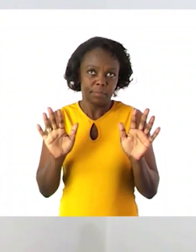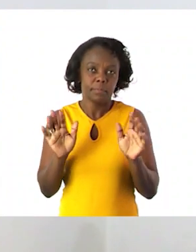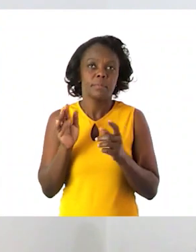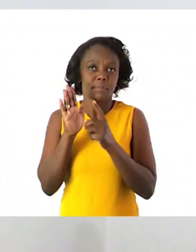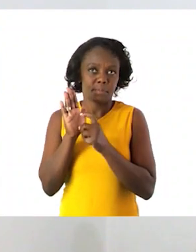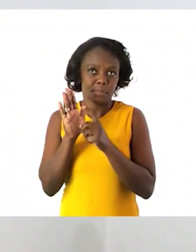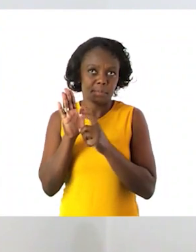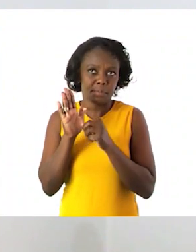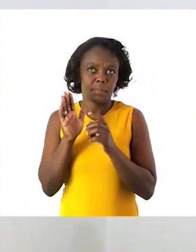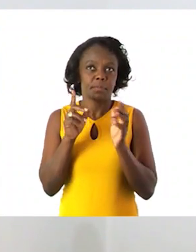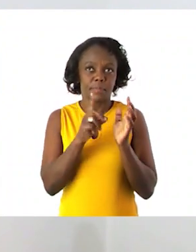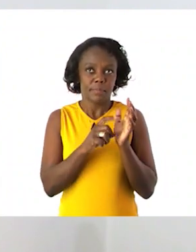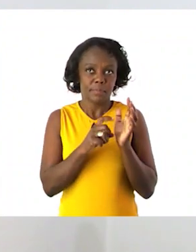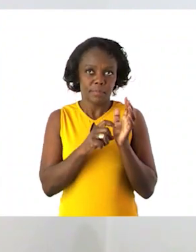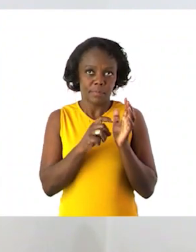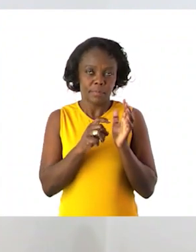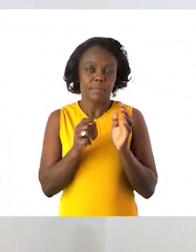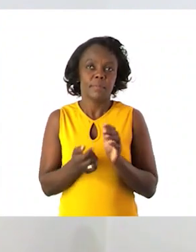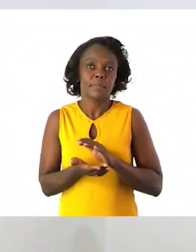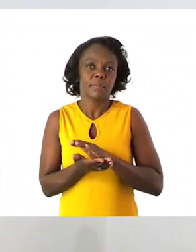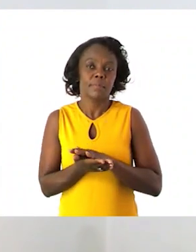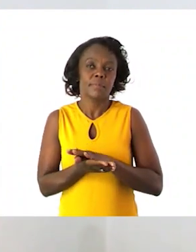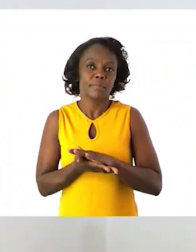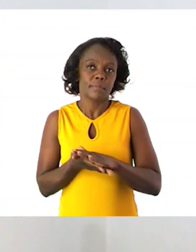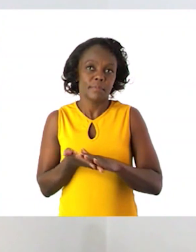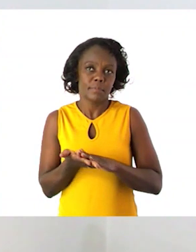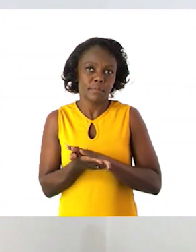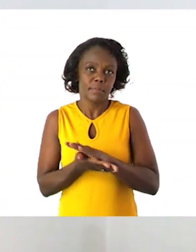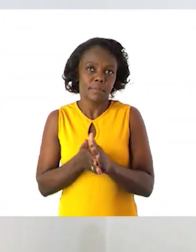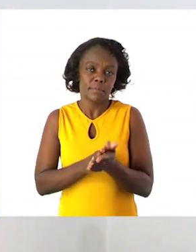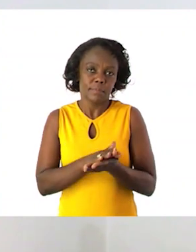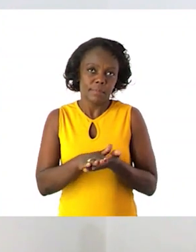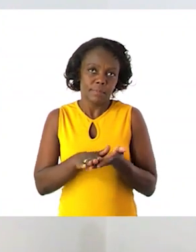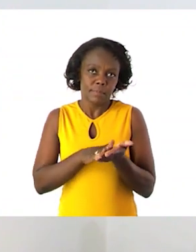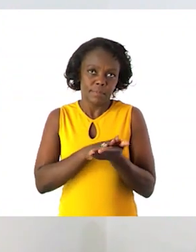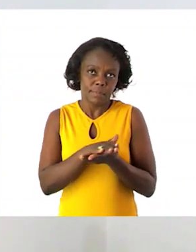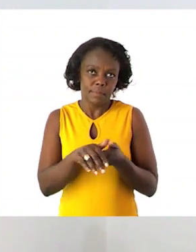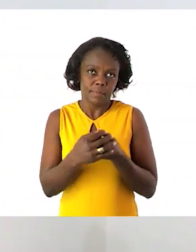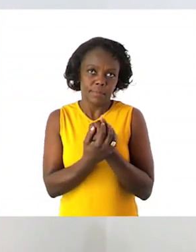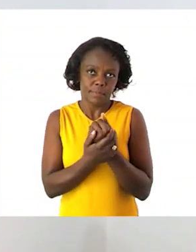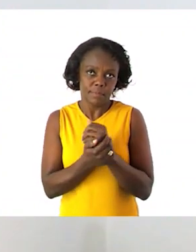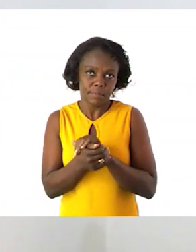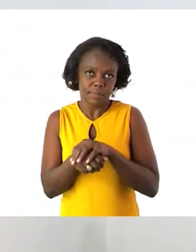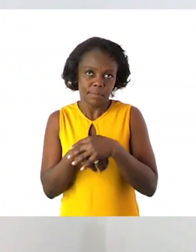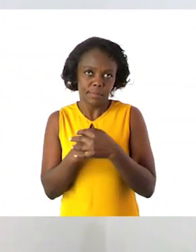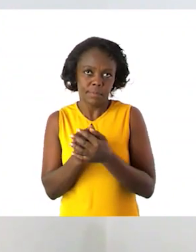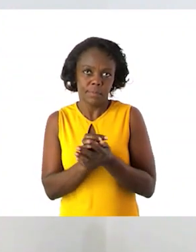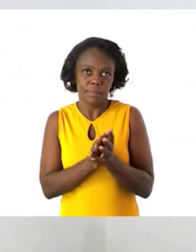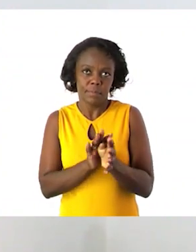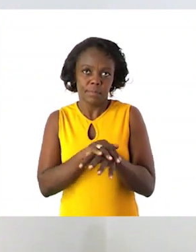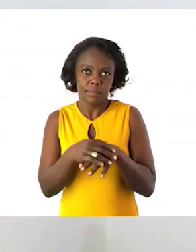We spray right inside our hands. We rub it through out